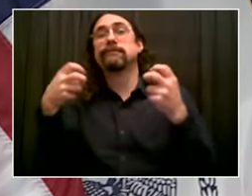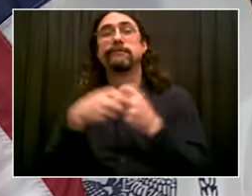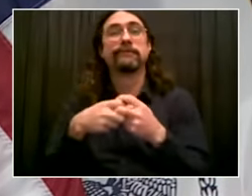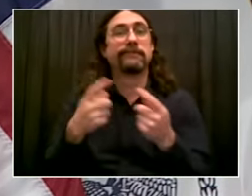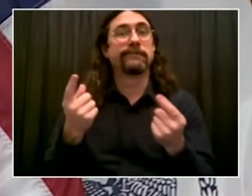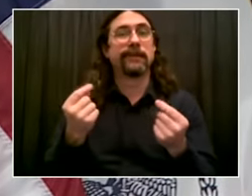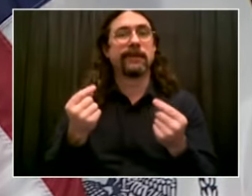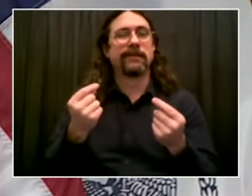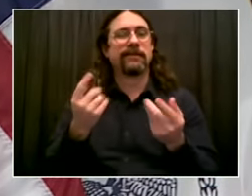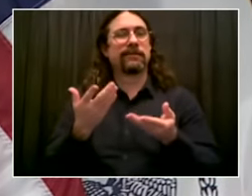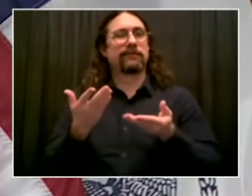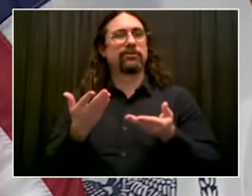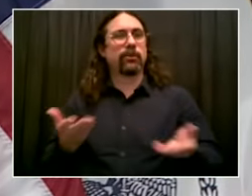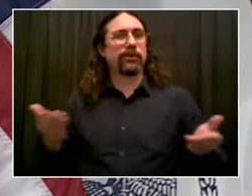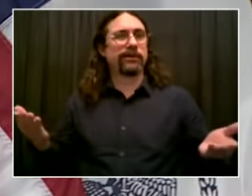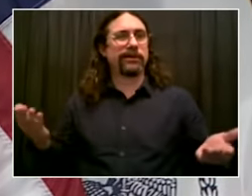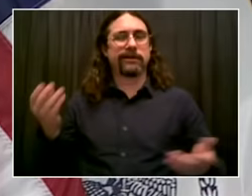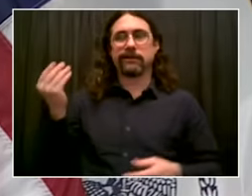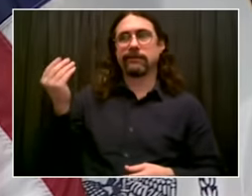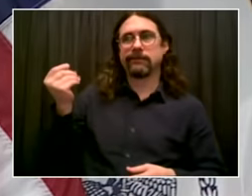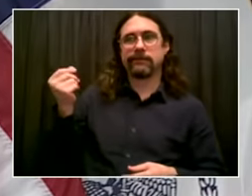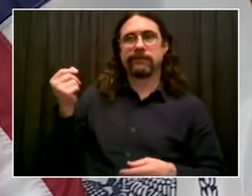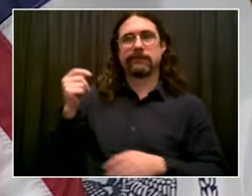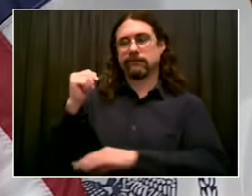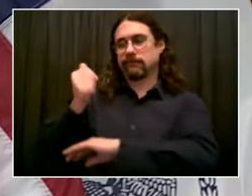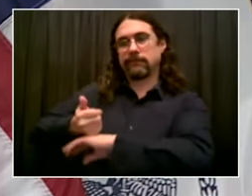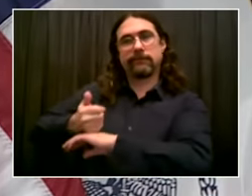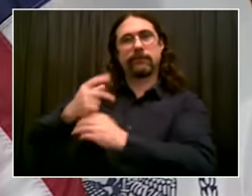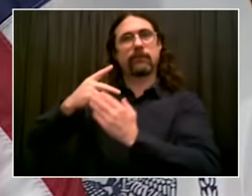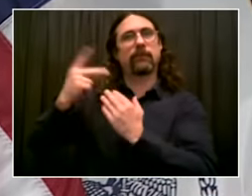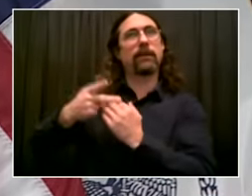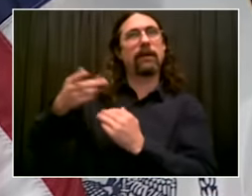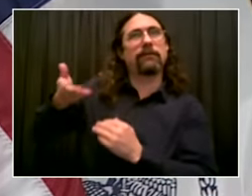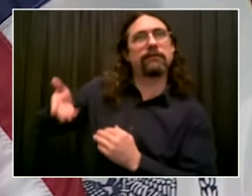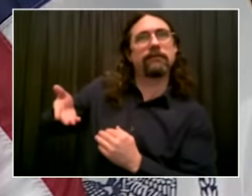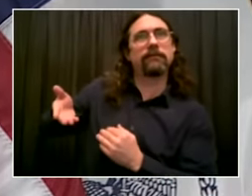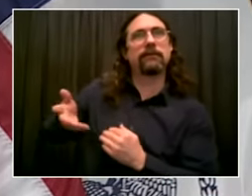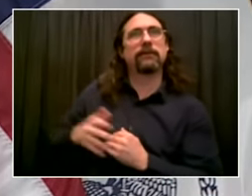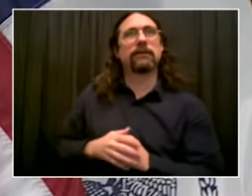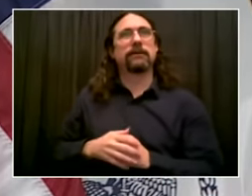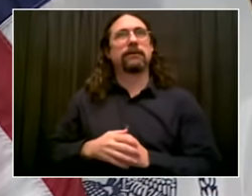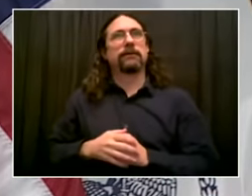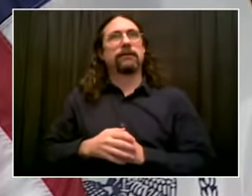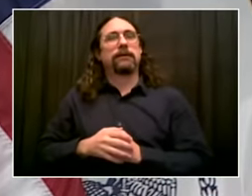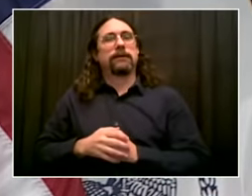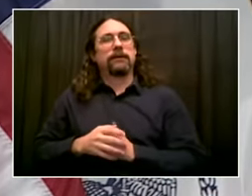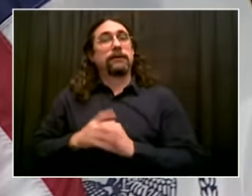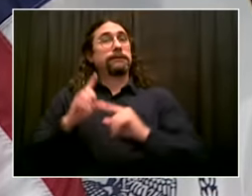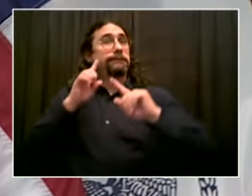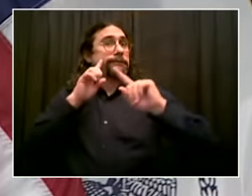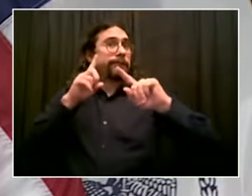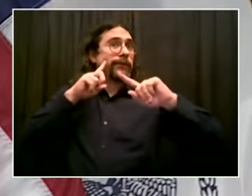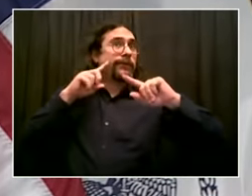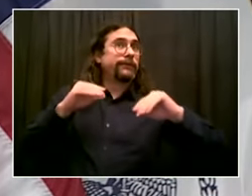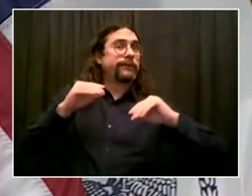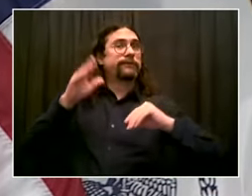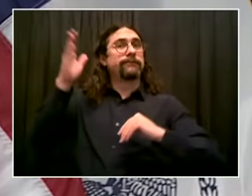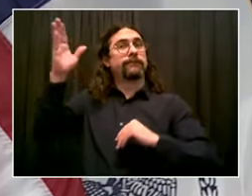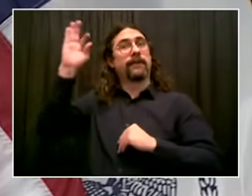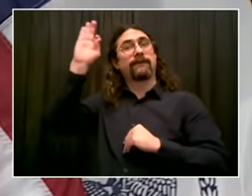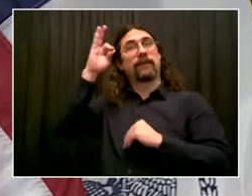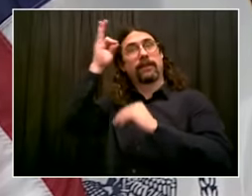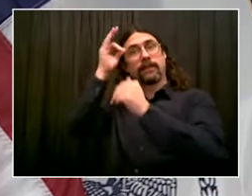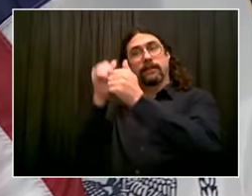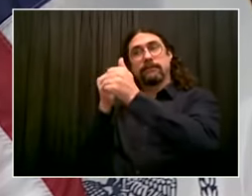whole by the federal government with the stimulus. And continuing to deepen Vision Zero is a central, central